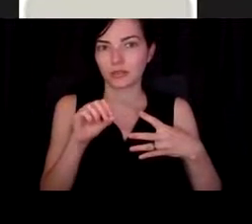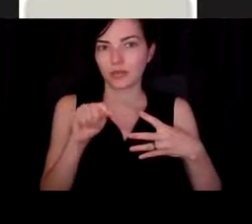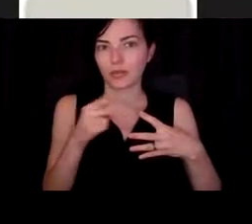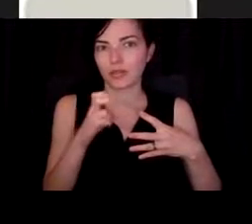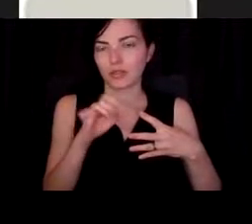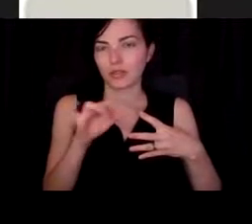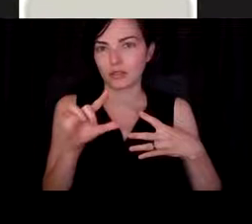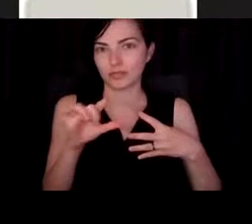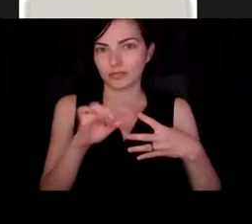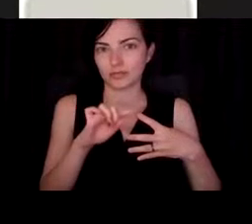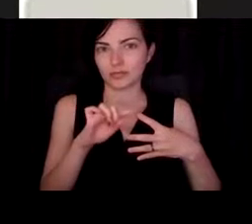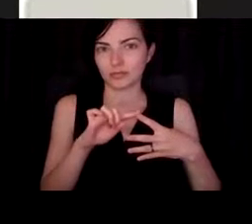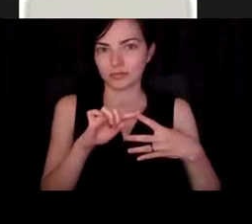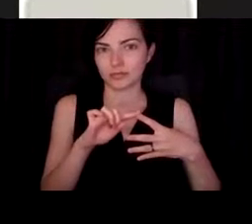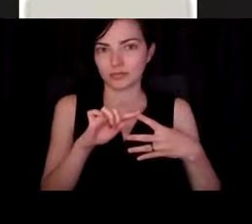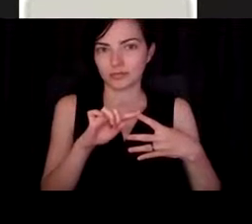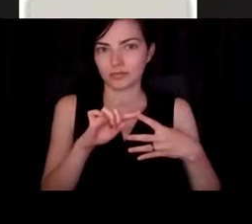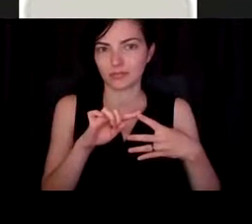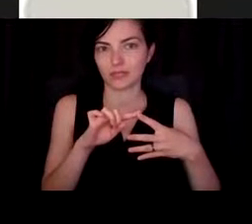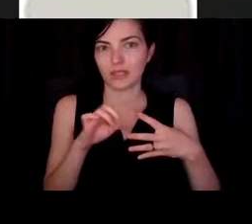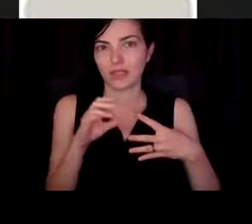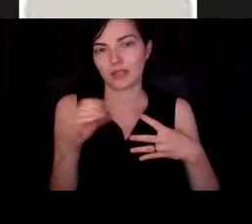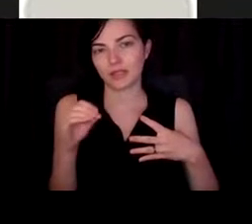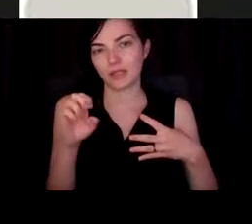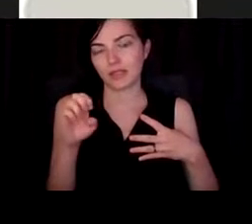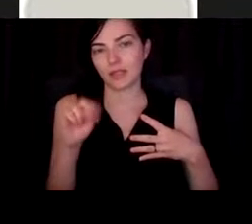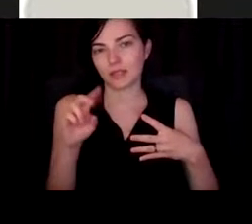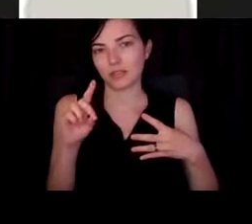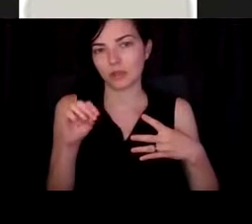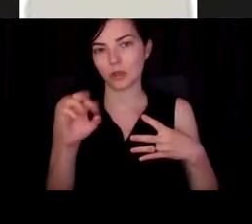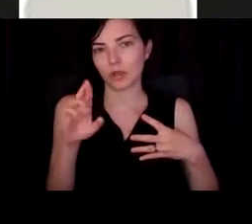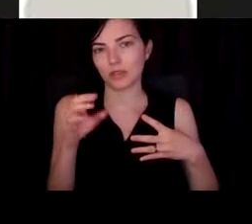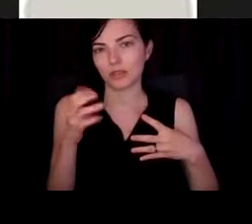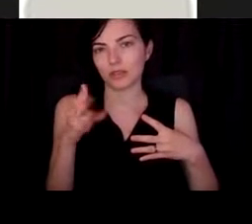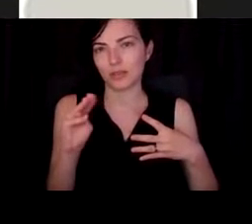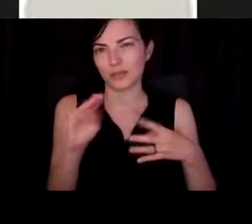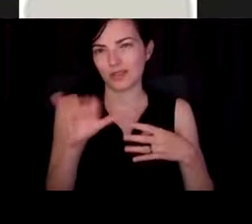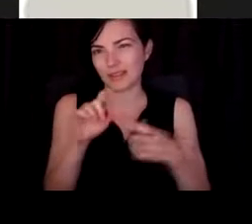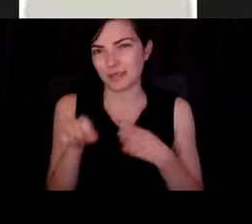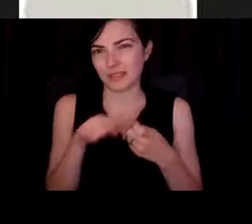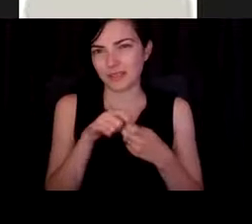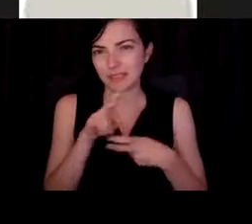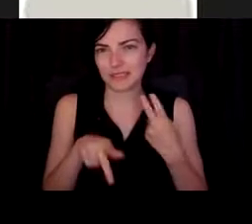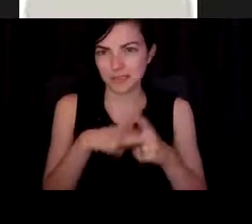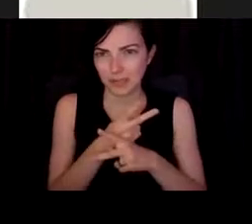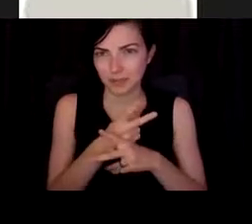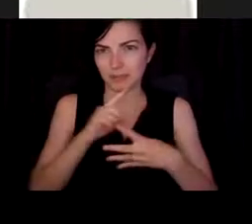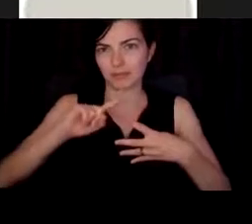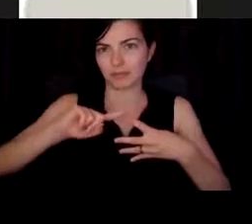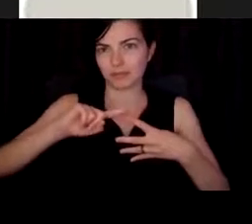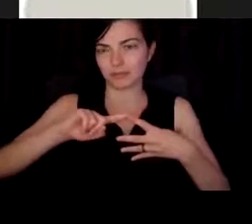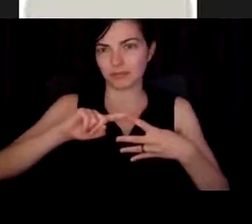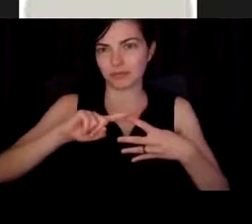cells, and then this endocardium, that's really a specialized endothelial type cell that comes from a cardiac